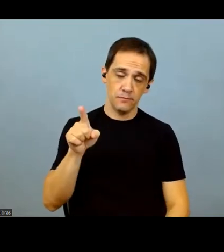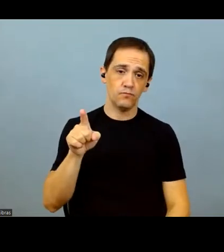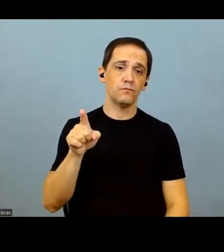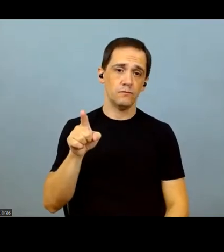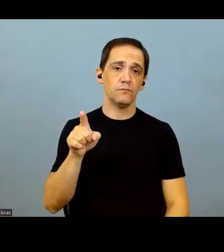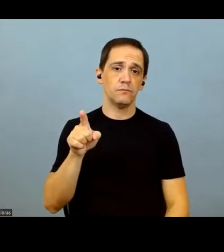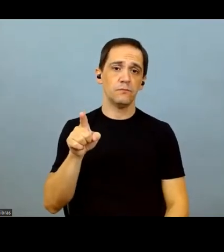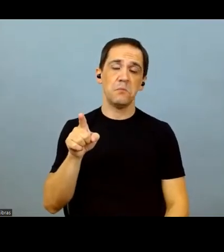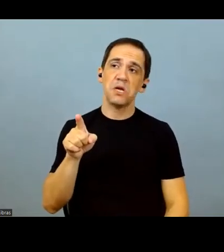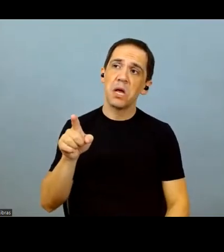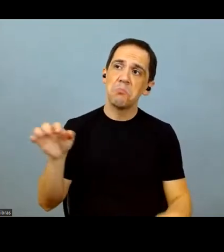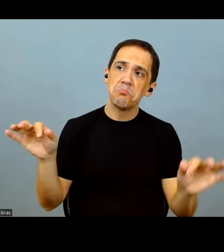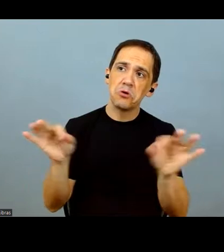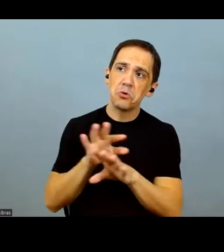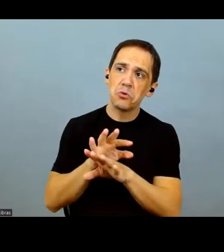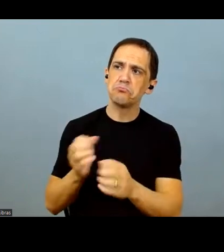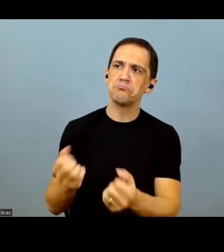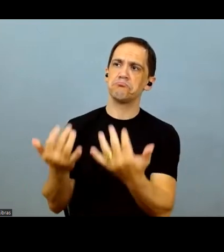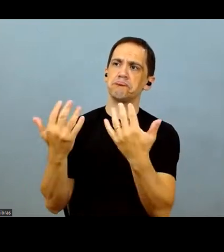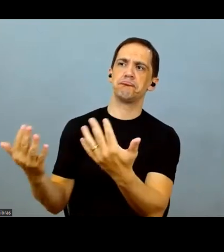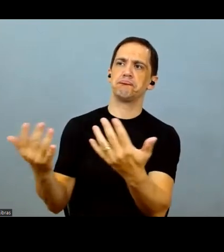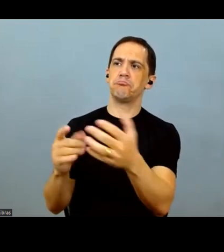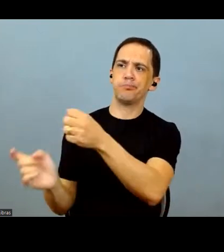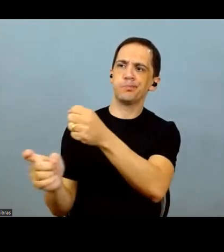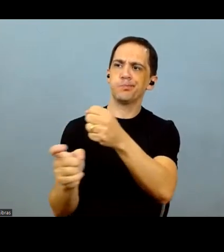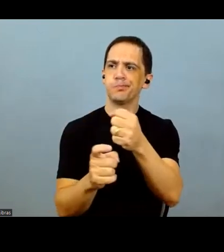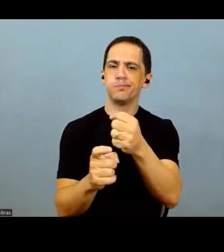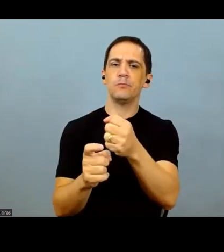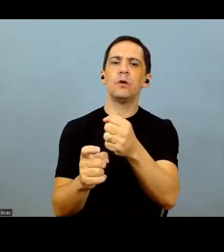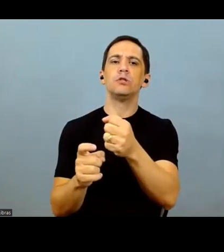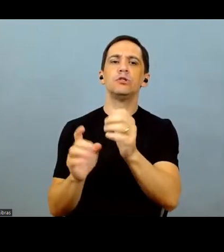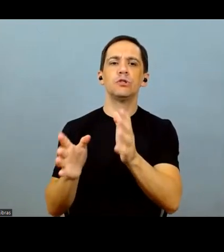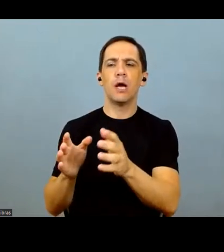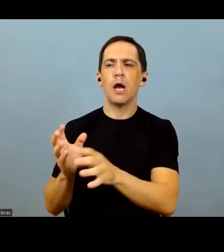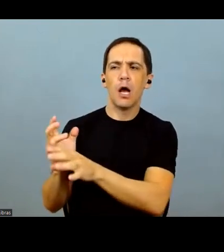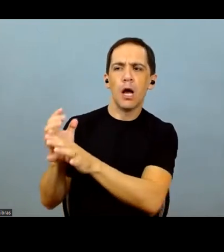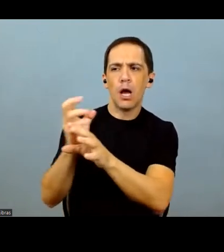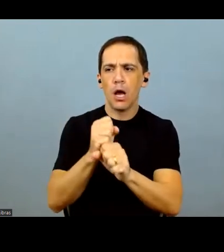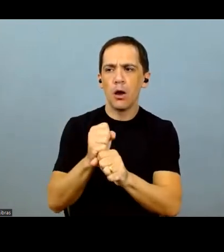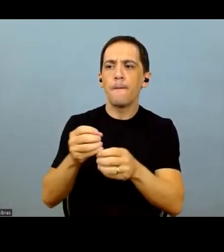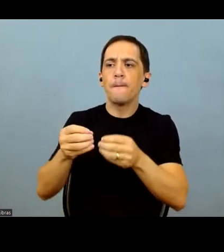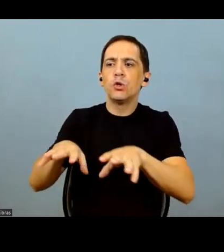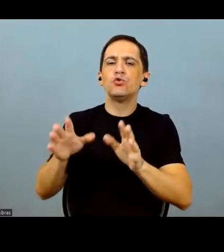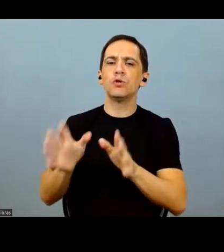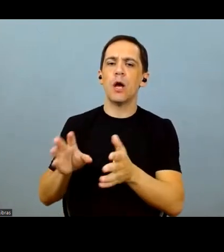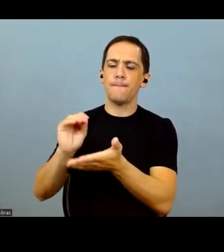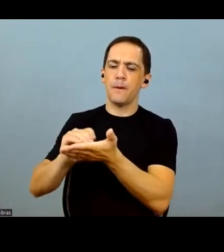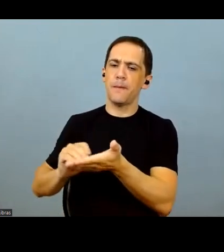there is low rainfall. This has been consolidated. We have accounted for those losses.